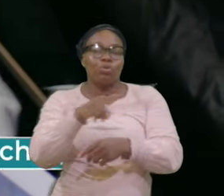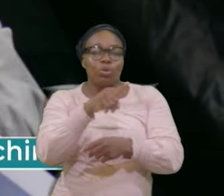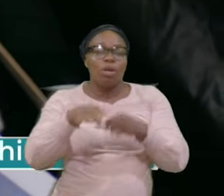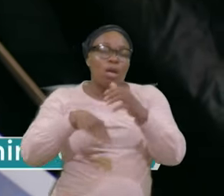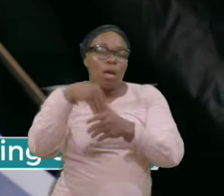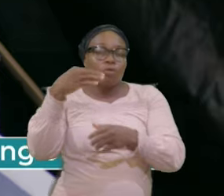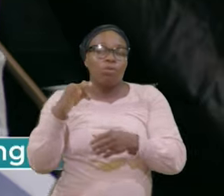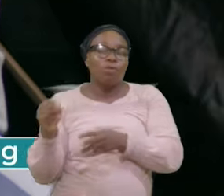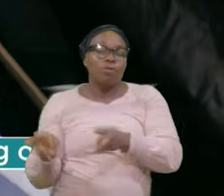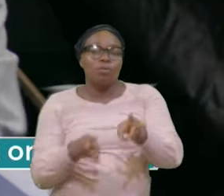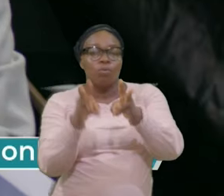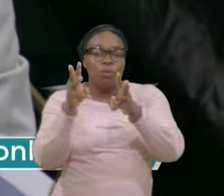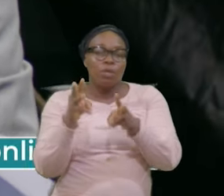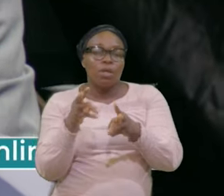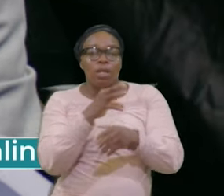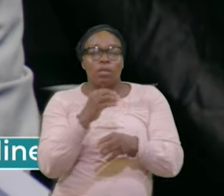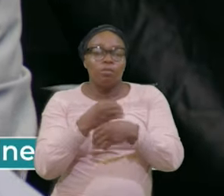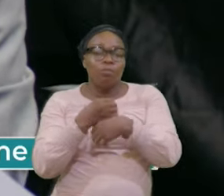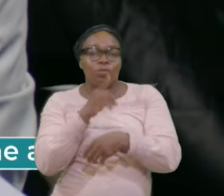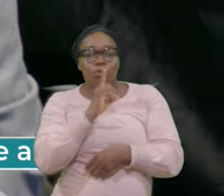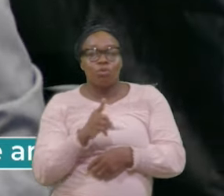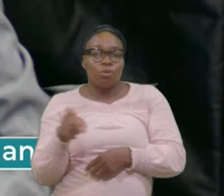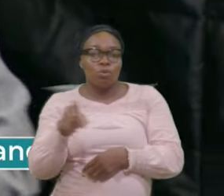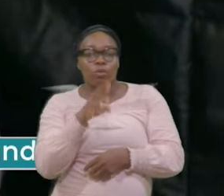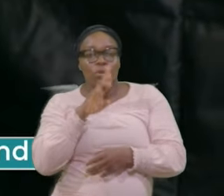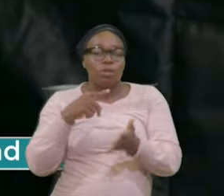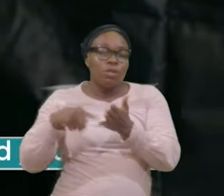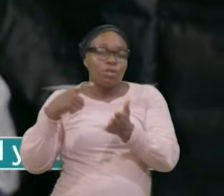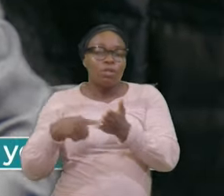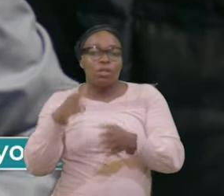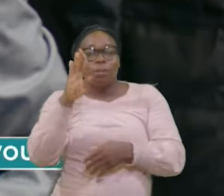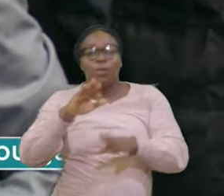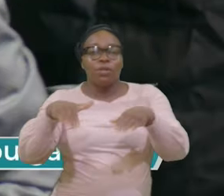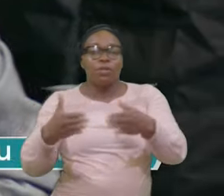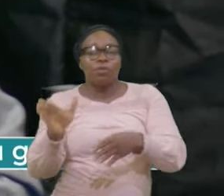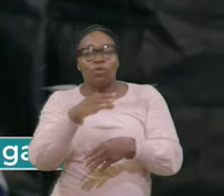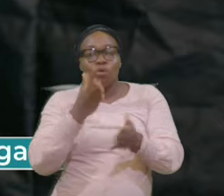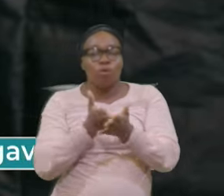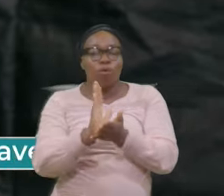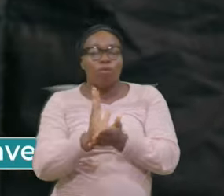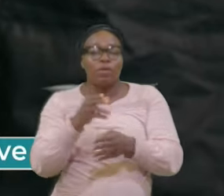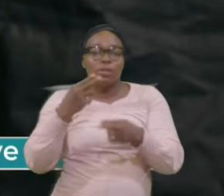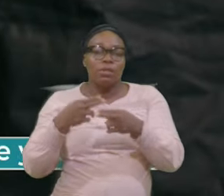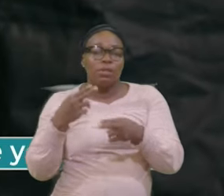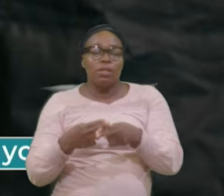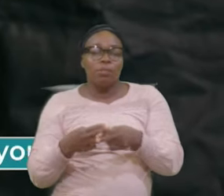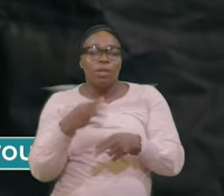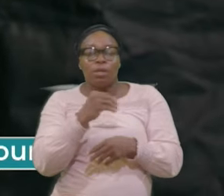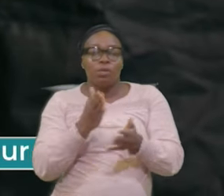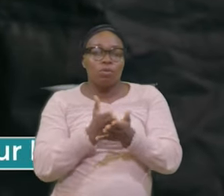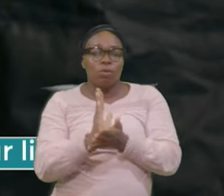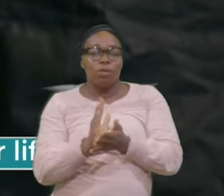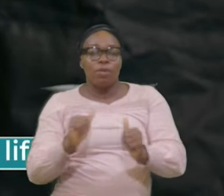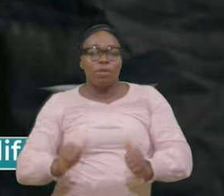That You Are Followed Up By Giving Your Details Remember Again Those Who Are Online And Are Lifting Online We Have